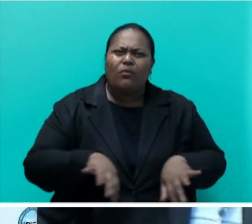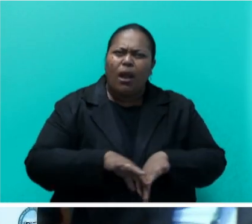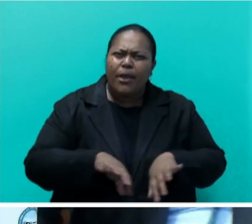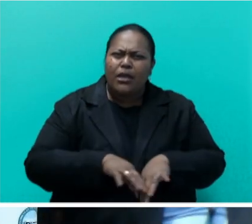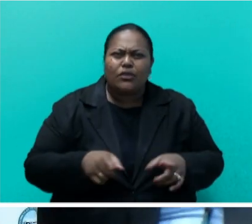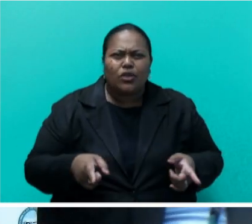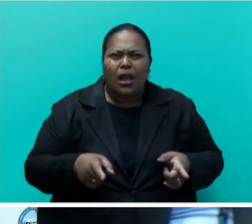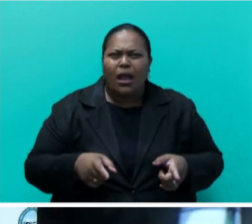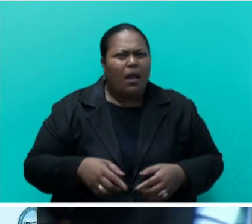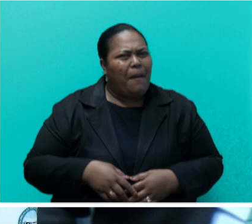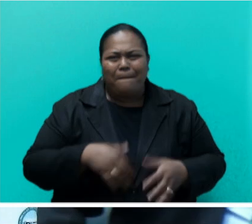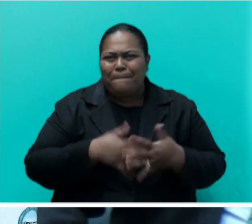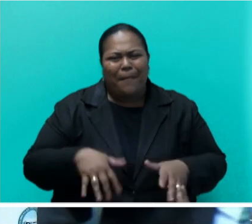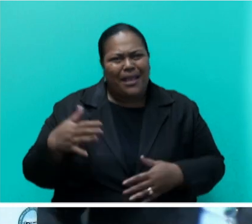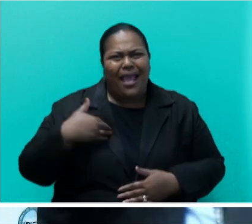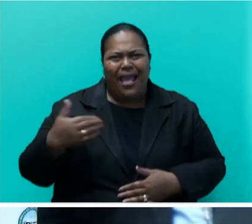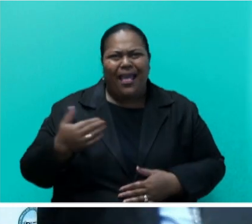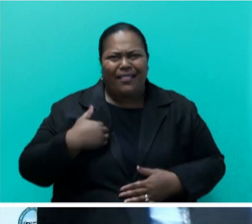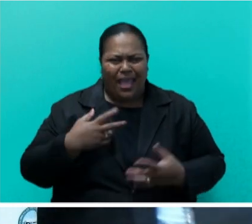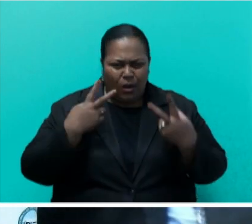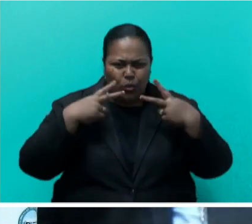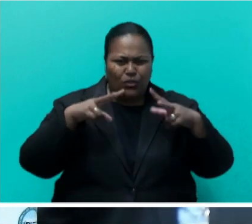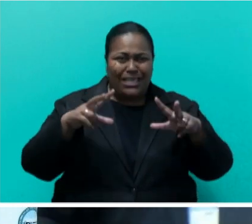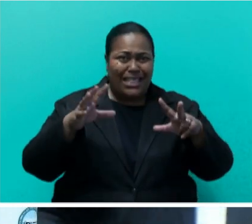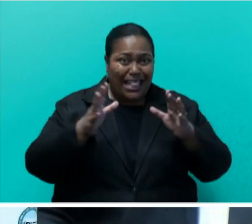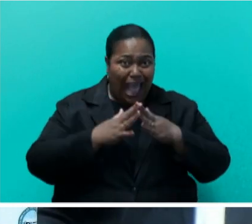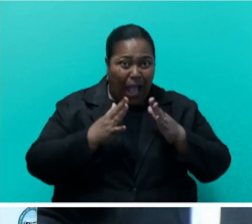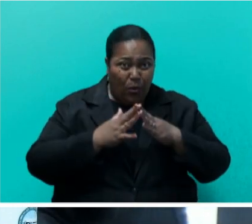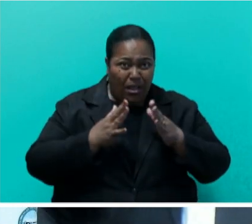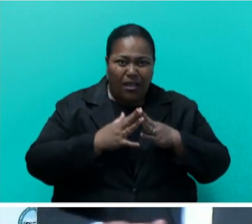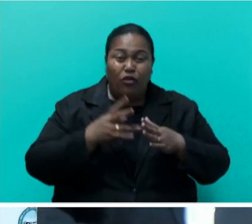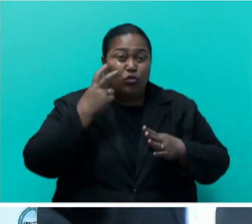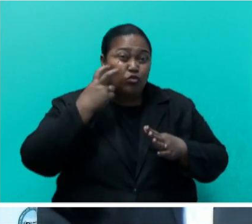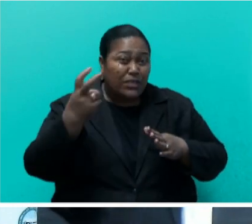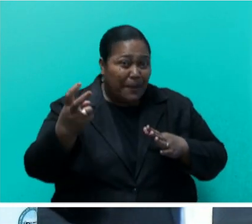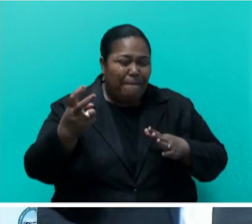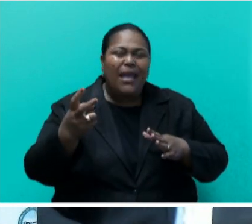public health, and the image of the town as a gateway for tourism and economic development.